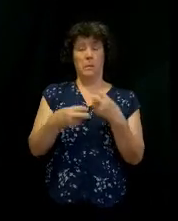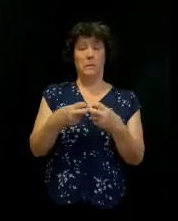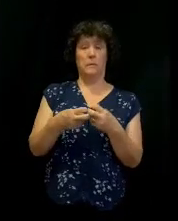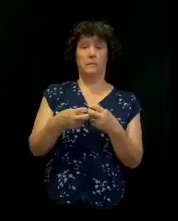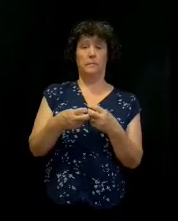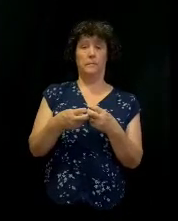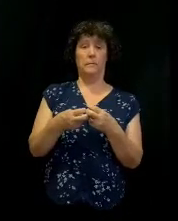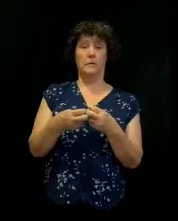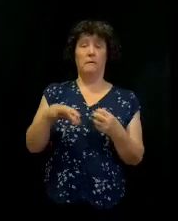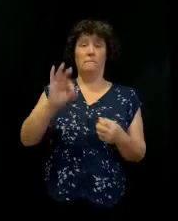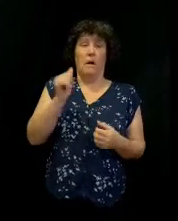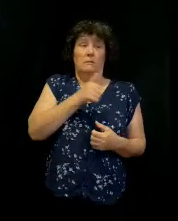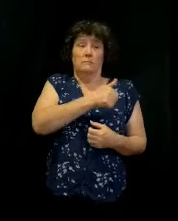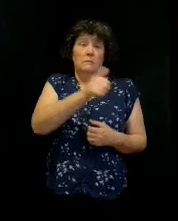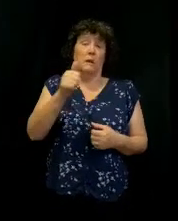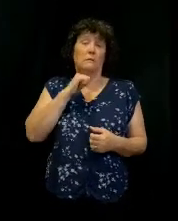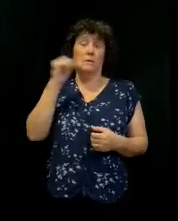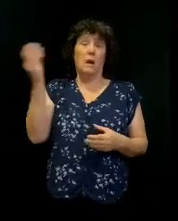participating,